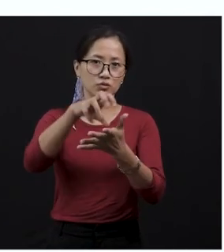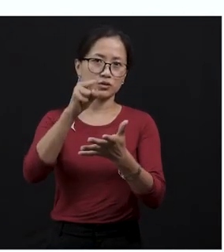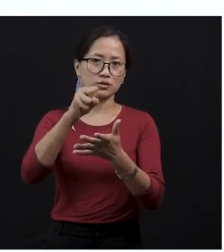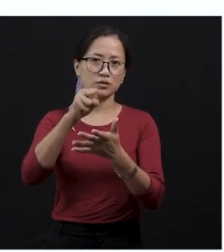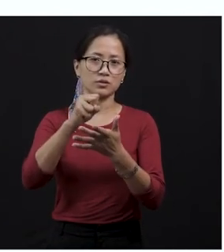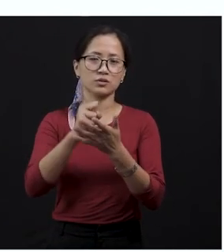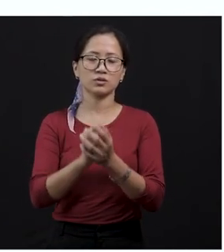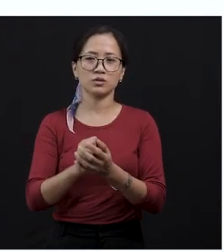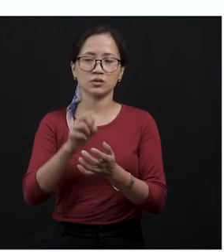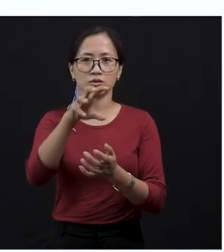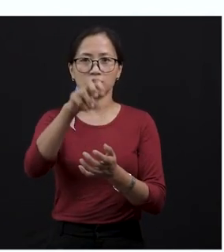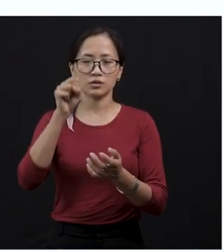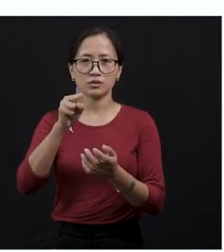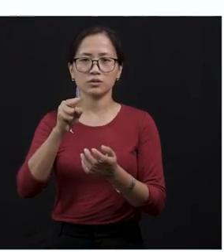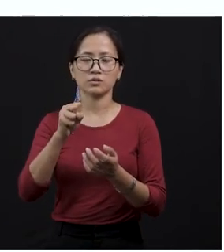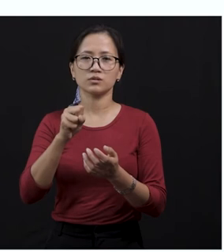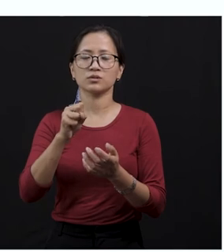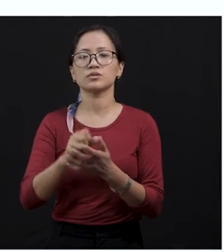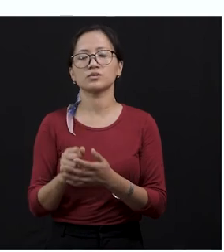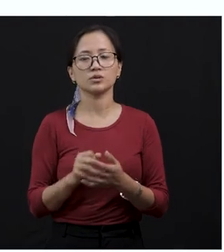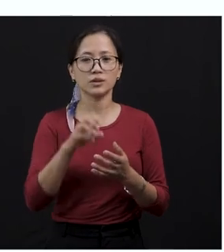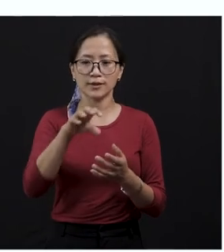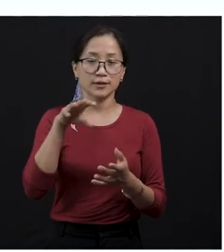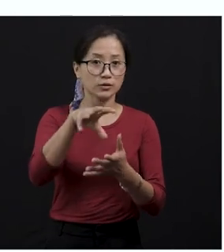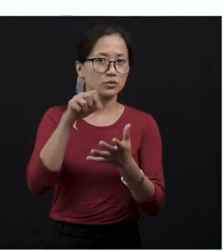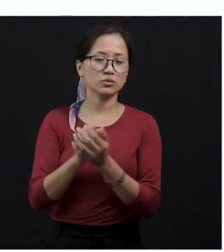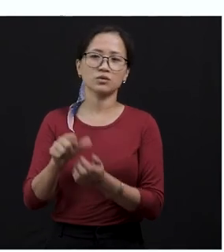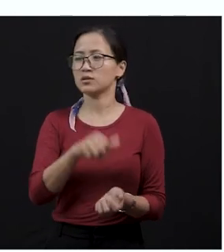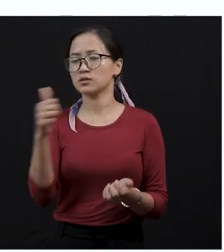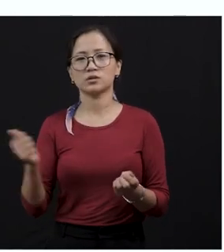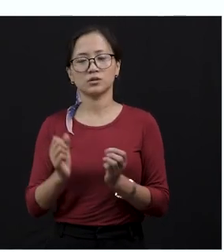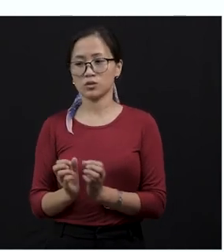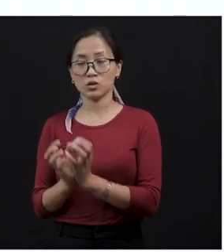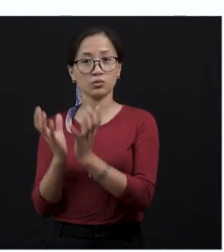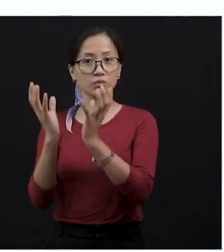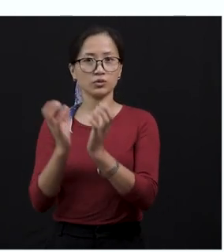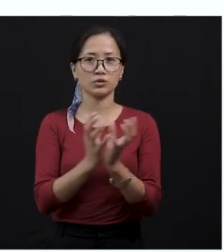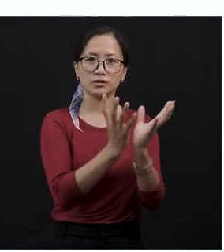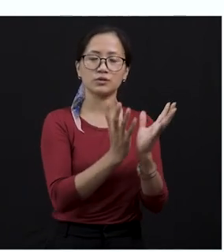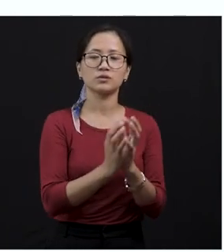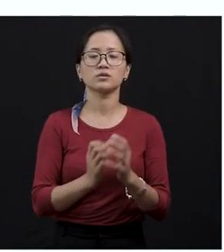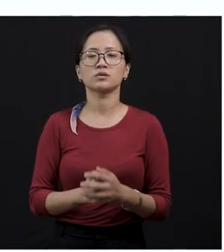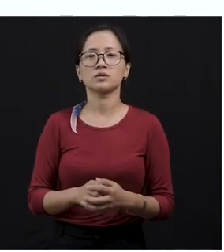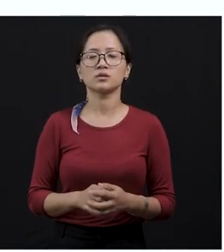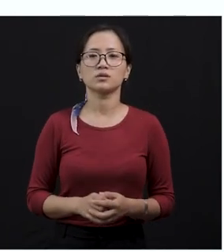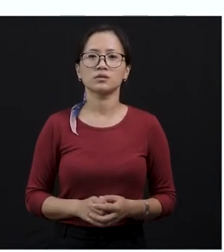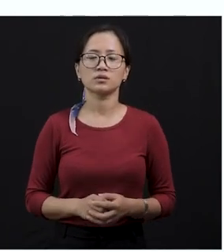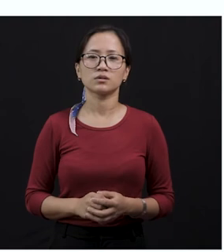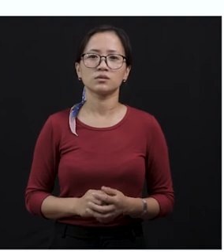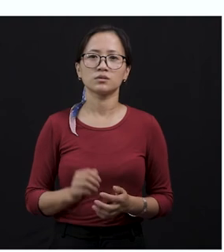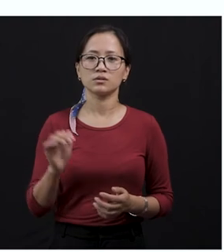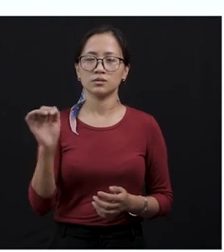its bush. Not the bush of the cactus. There were some other bushes too. Okay? So, the mongoose came out from the bush.